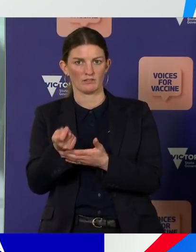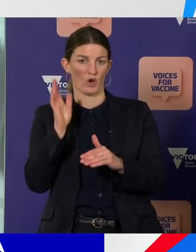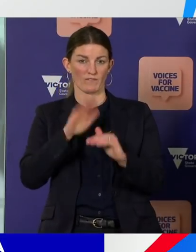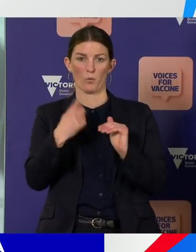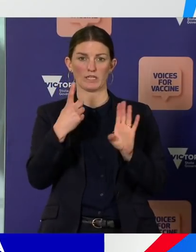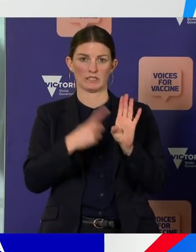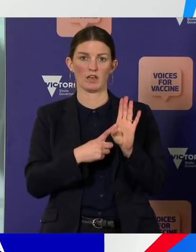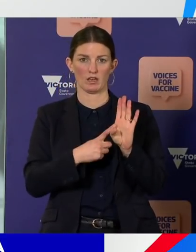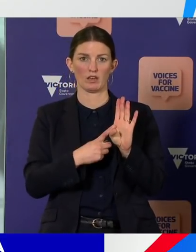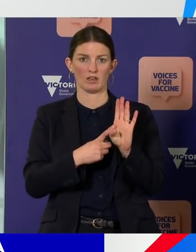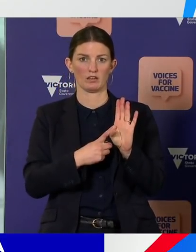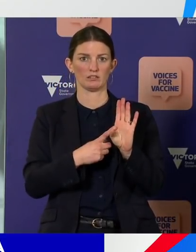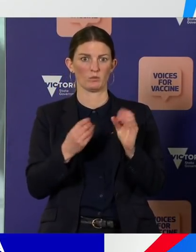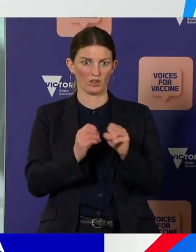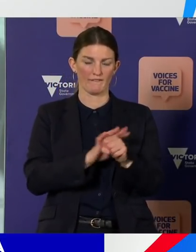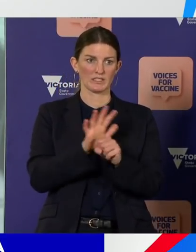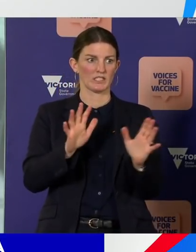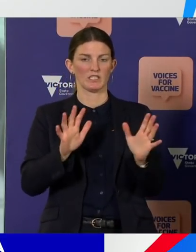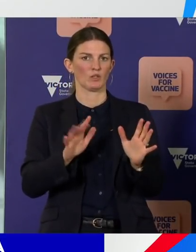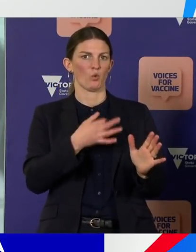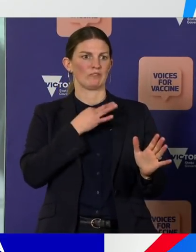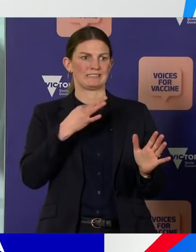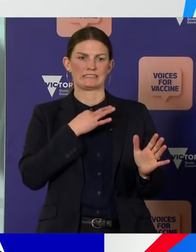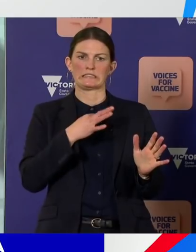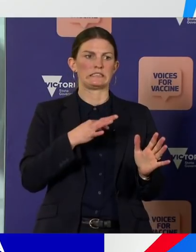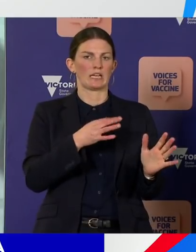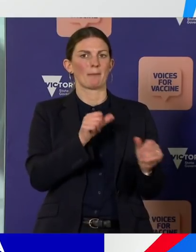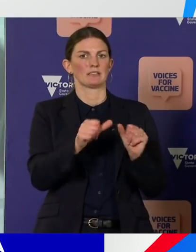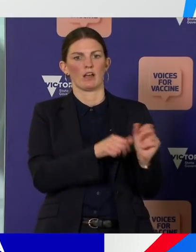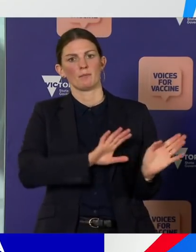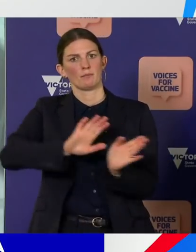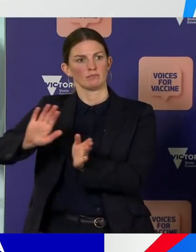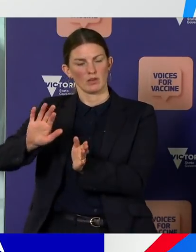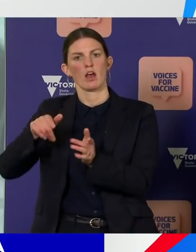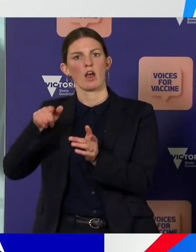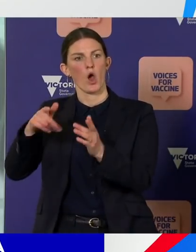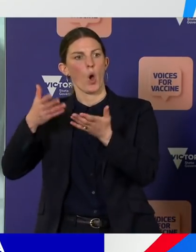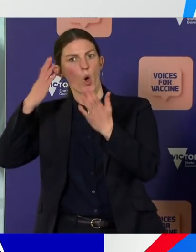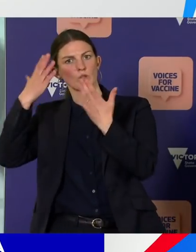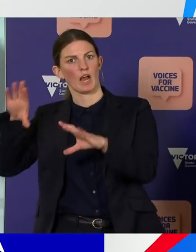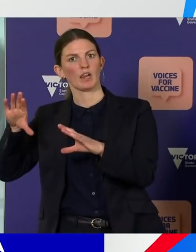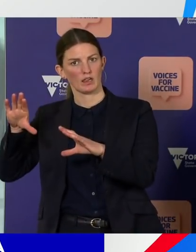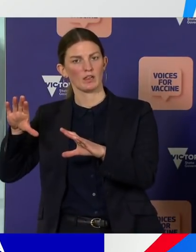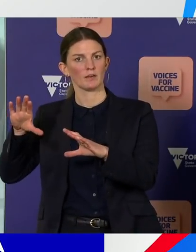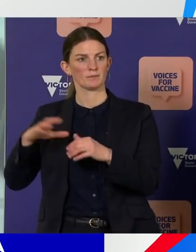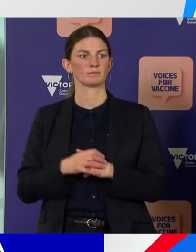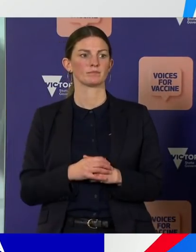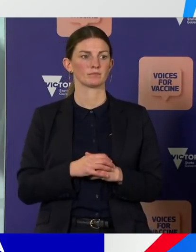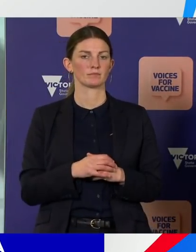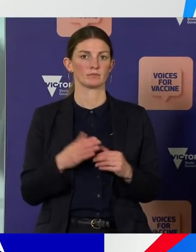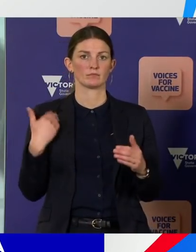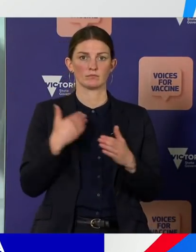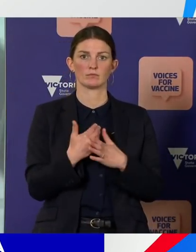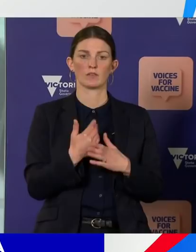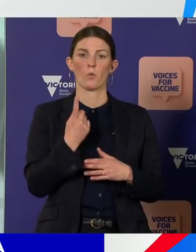through this pandemic in hotel accommodation. To date, we have moved out in the order of 1,100 people,